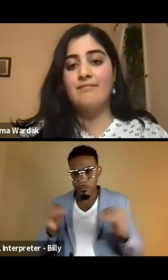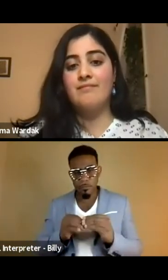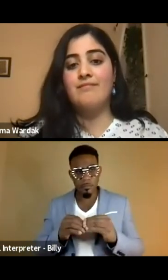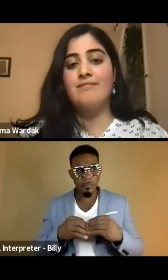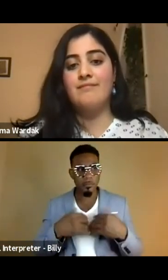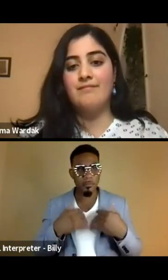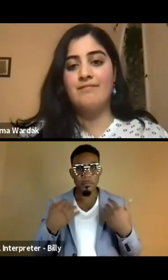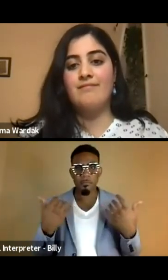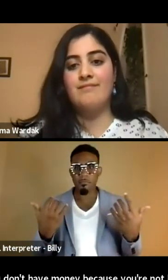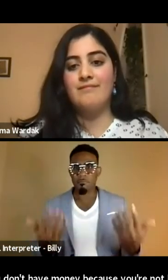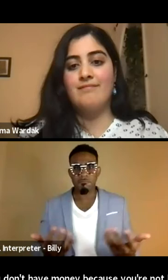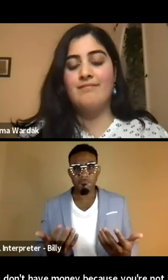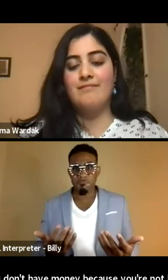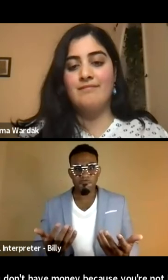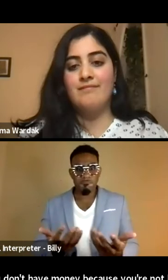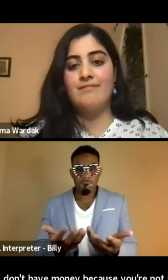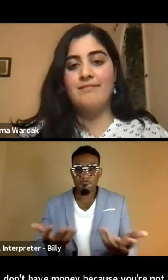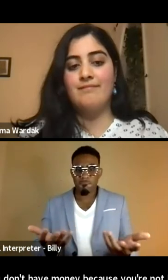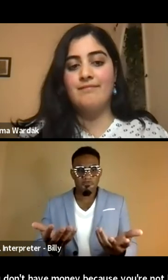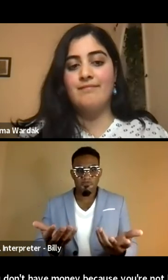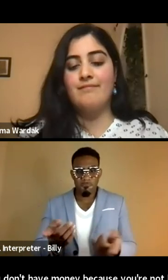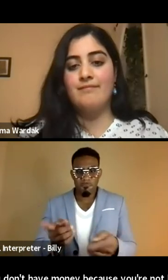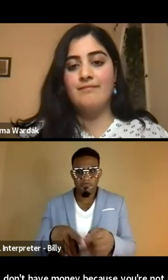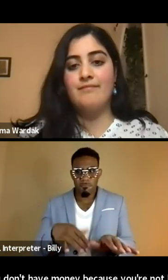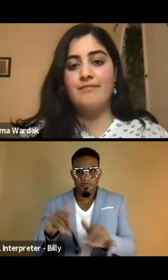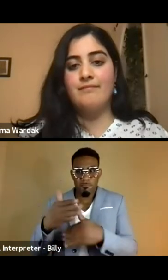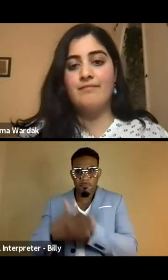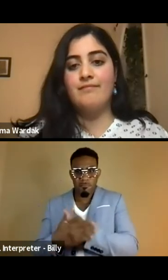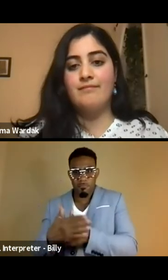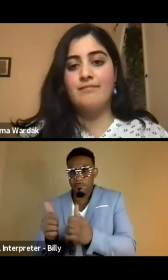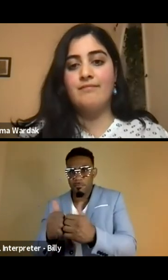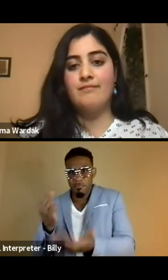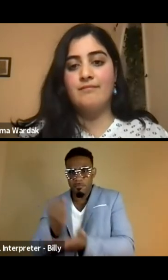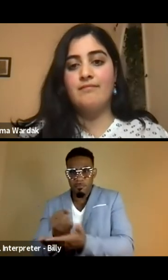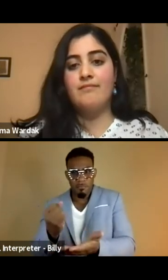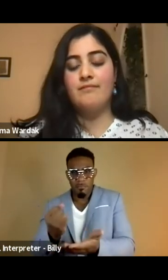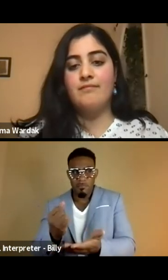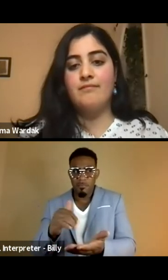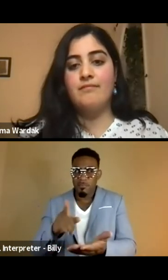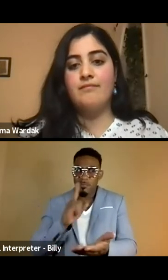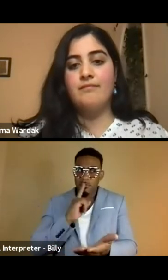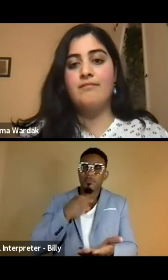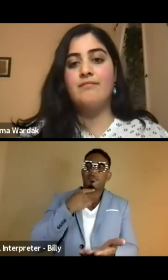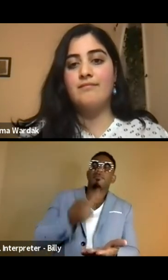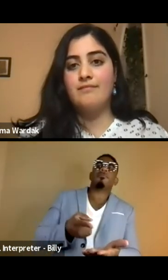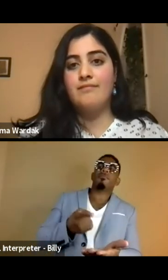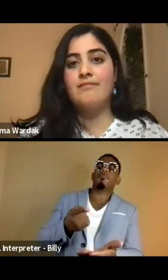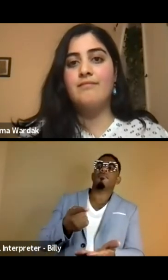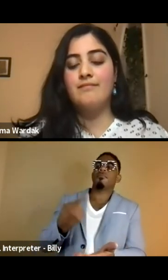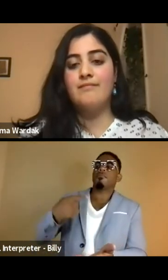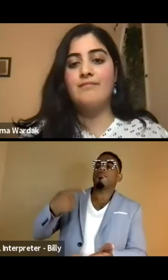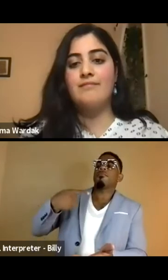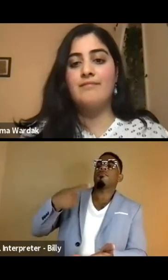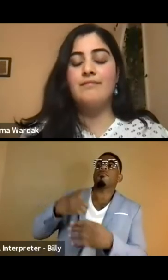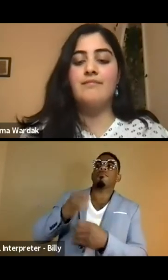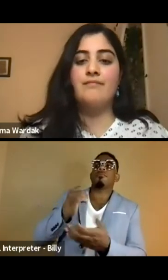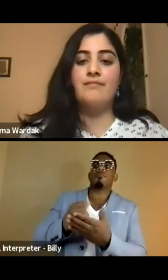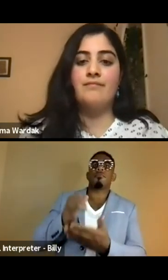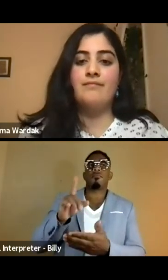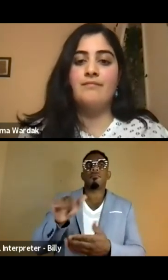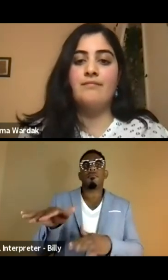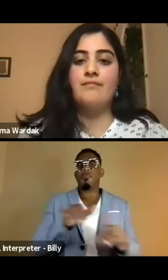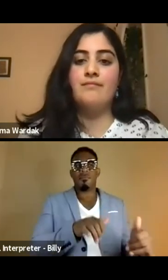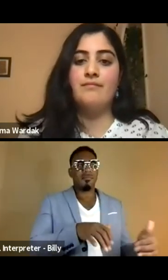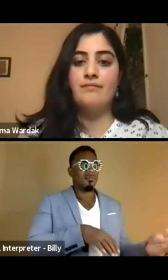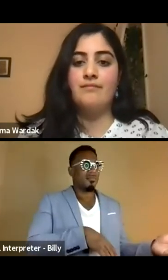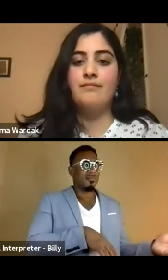and you can't leave the country without a visa. And yet you're being told in order to get a visa, you have to leave.